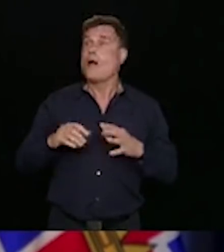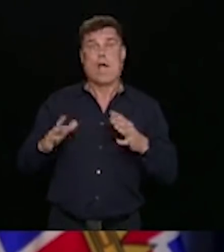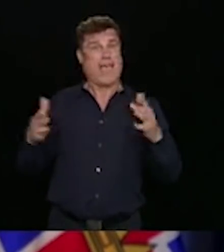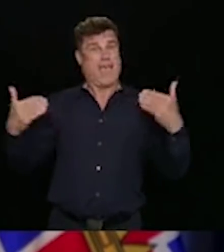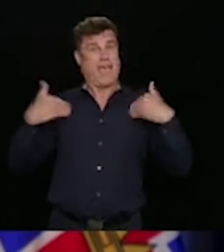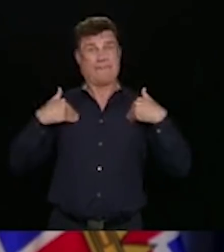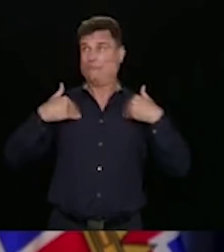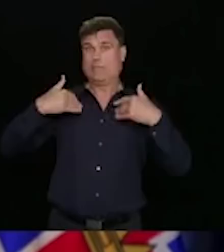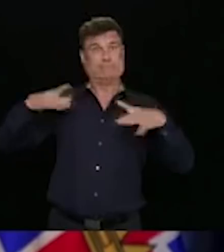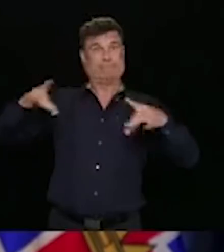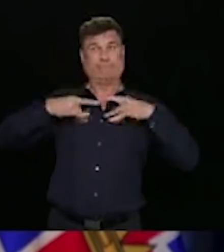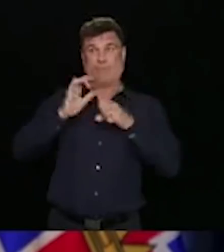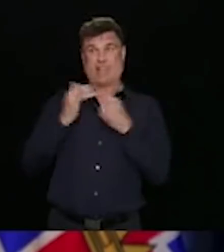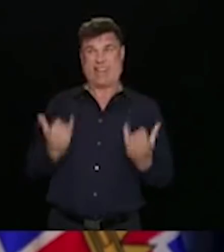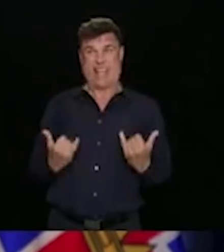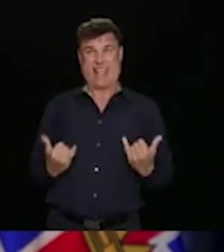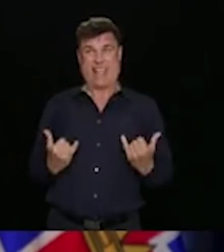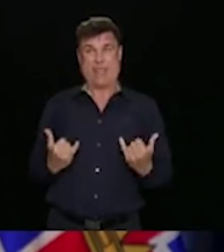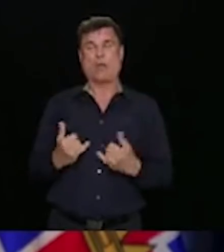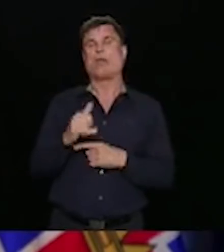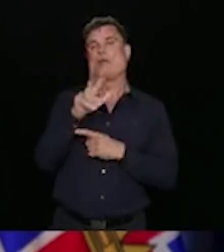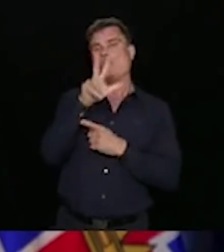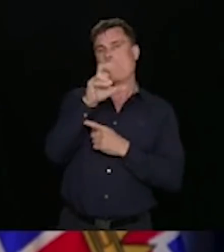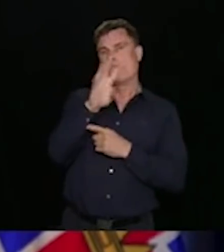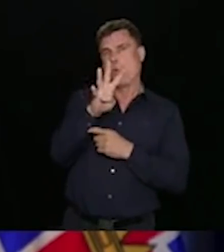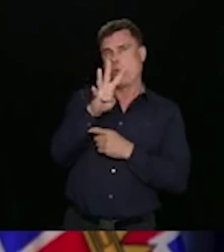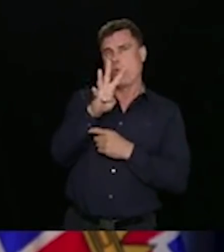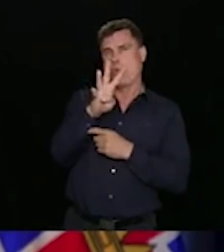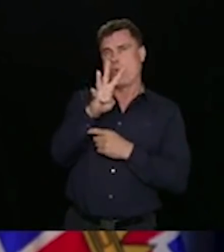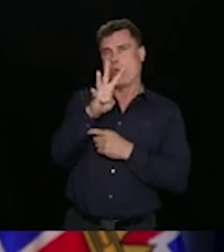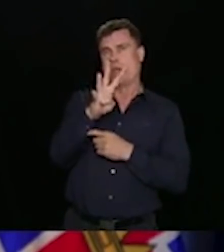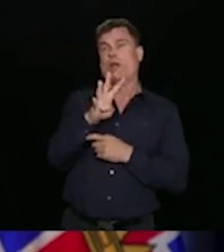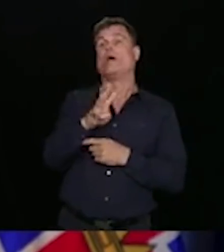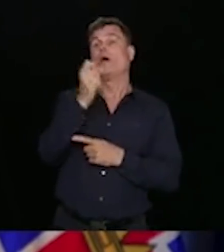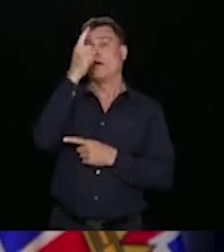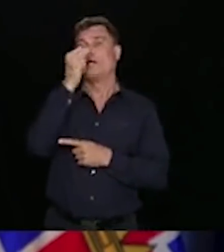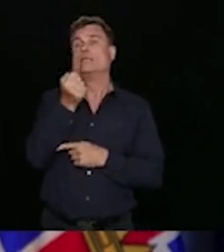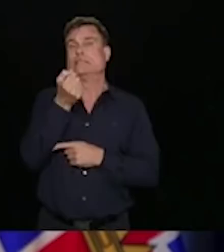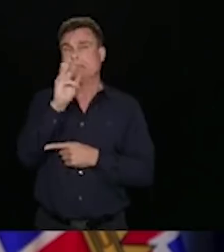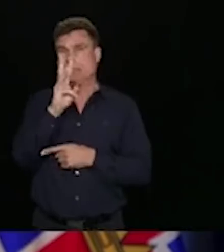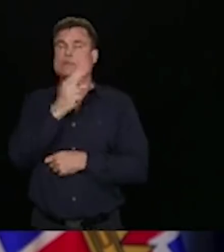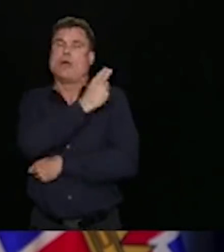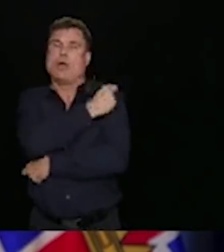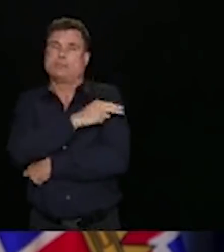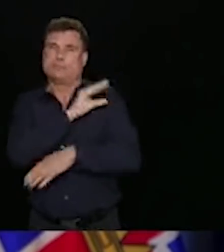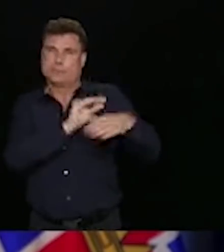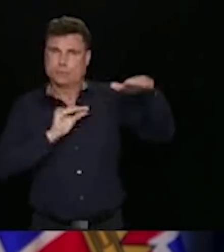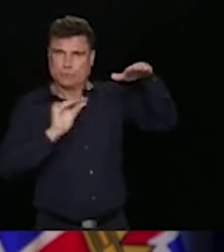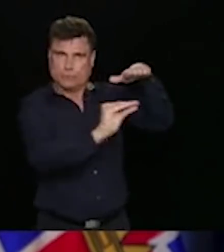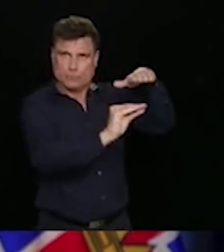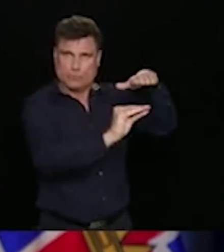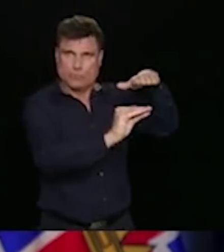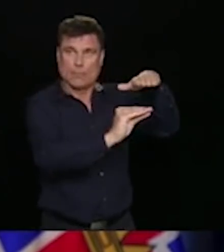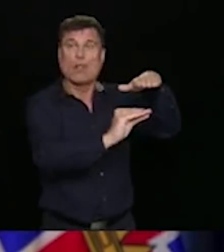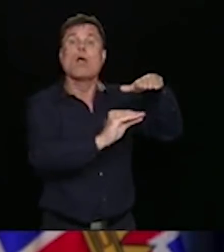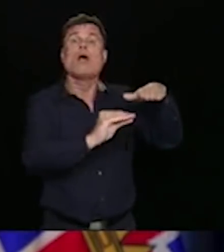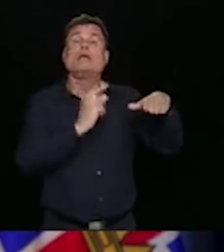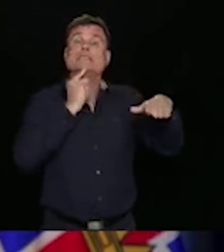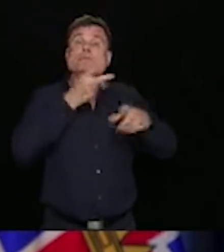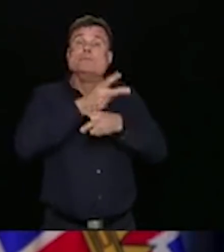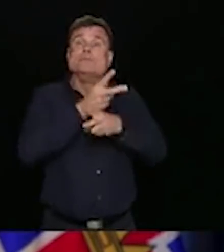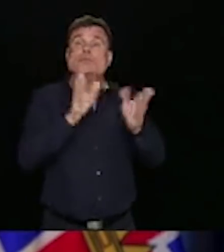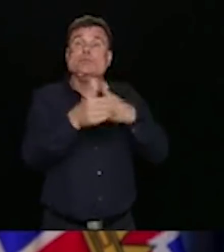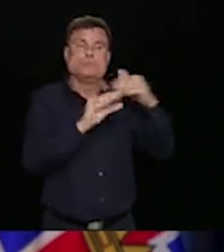of whom are people in hospital, 3 of whom are in ICU or critical care. We have 2